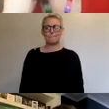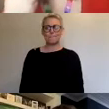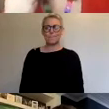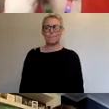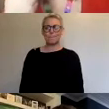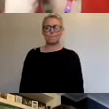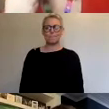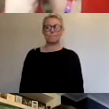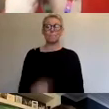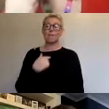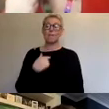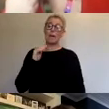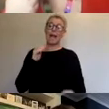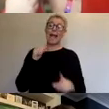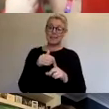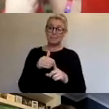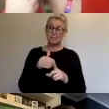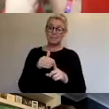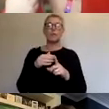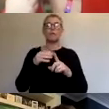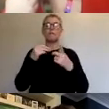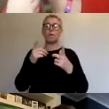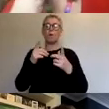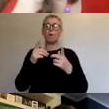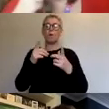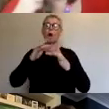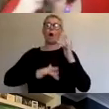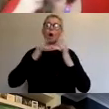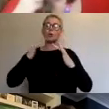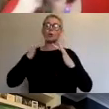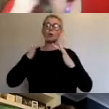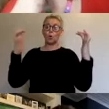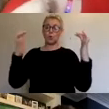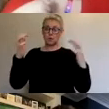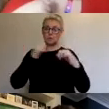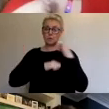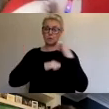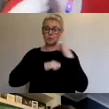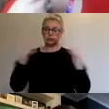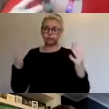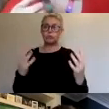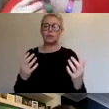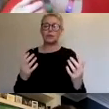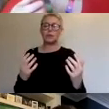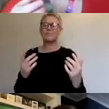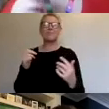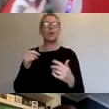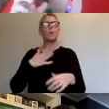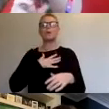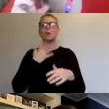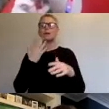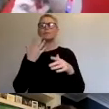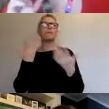was to strengthen the online audiences for the participating organisations. This is quite important. We didn't want to set up a YouTube channel